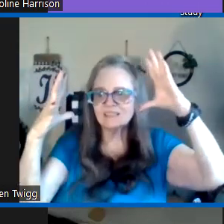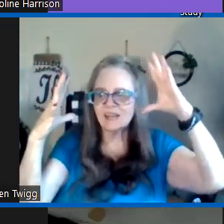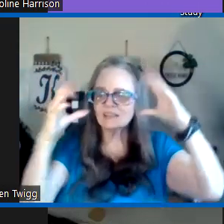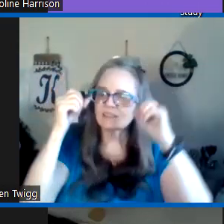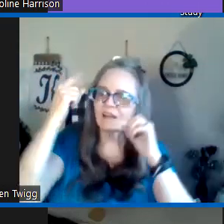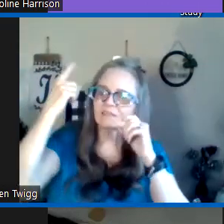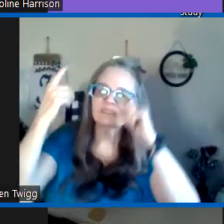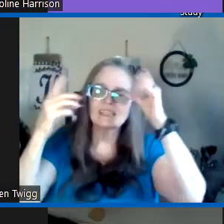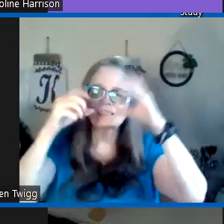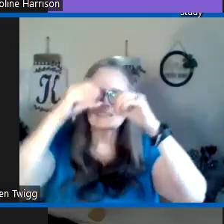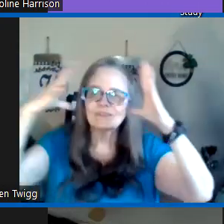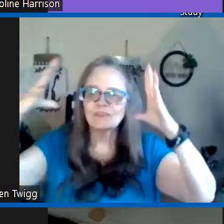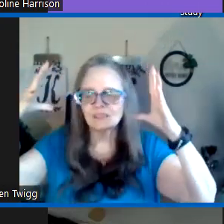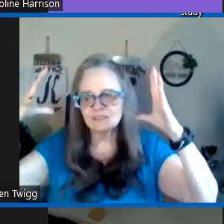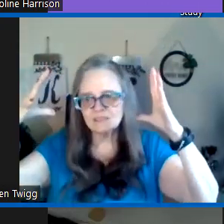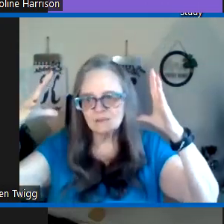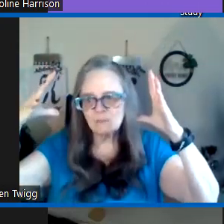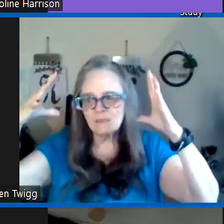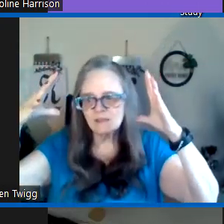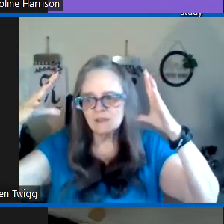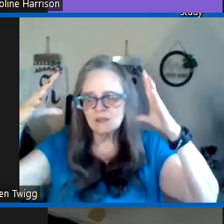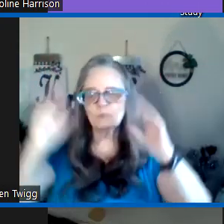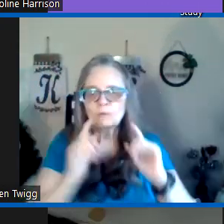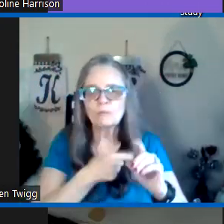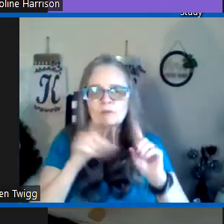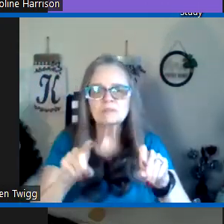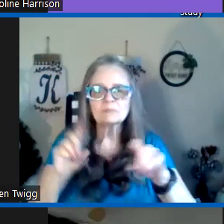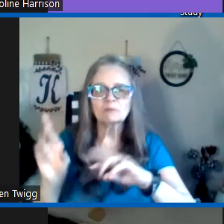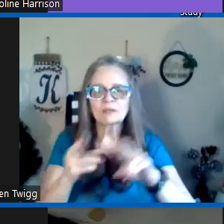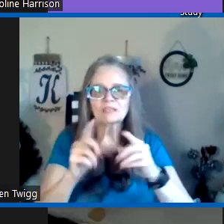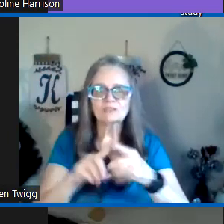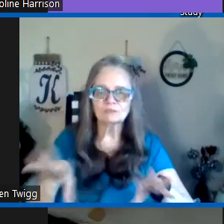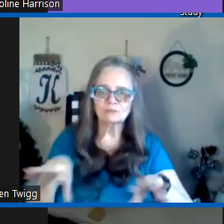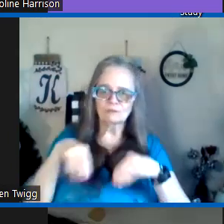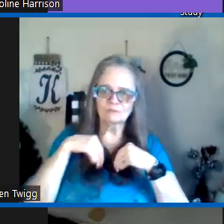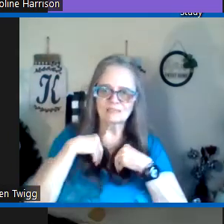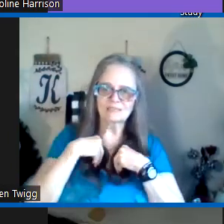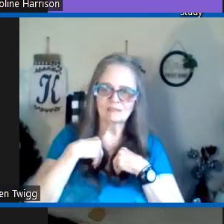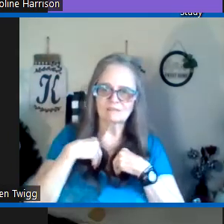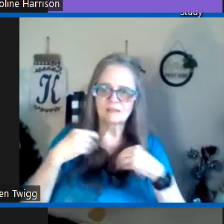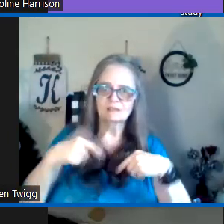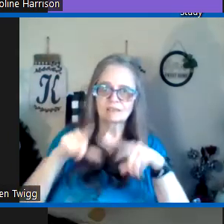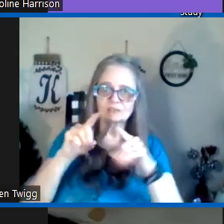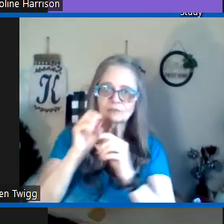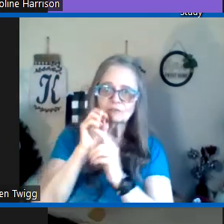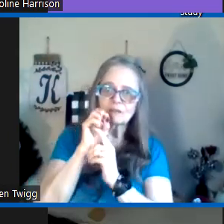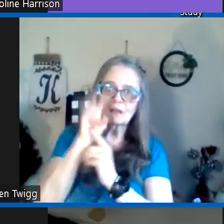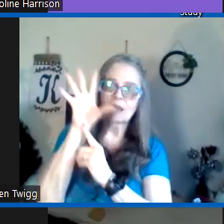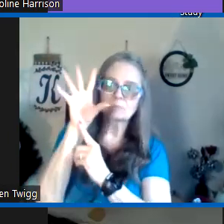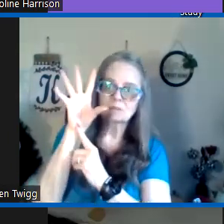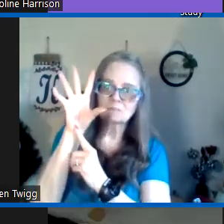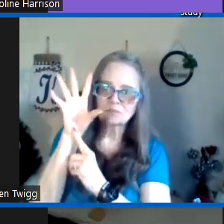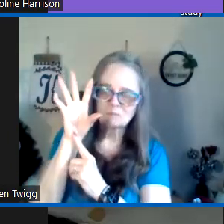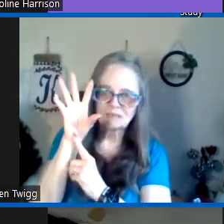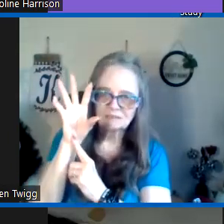these insights and understanding of things but we must be ready to receive let your